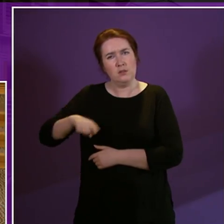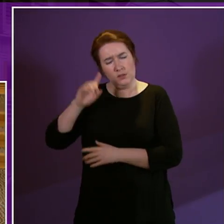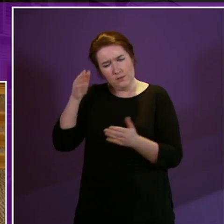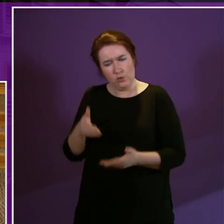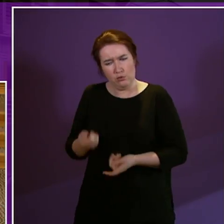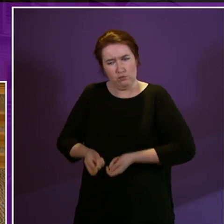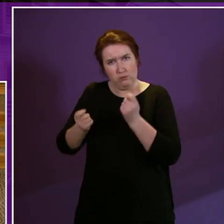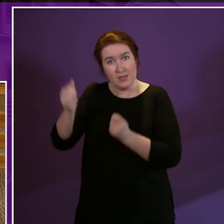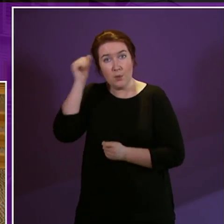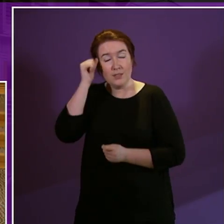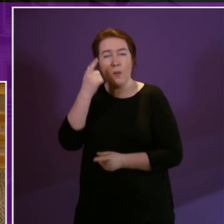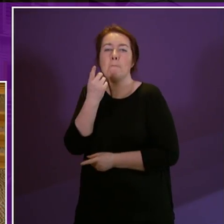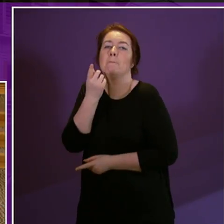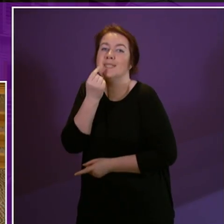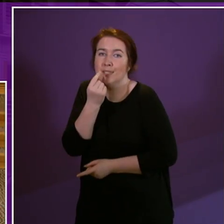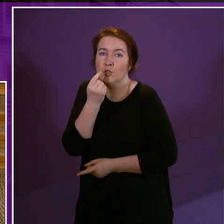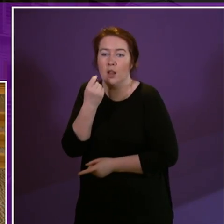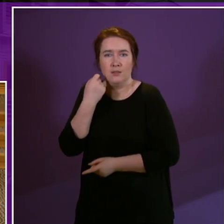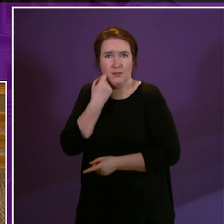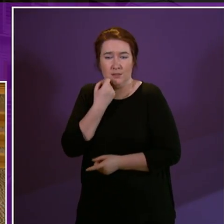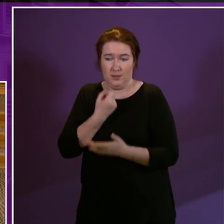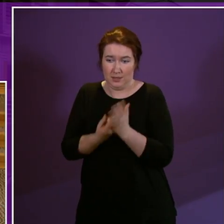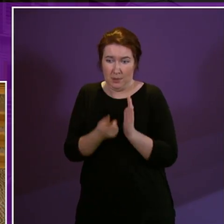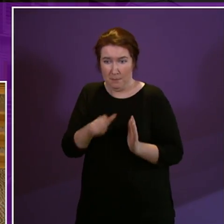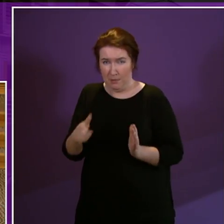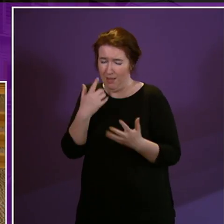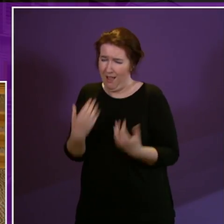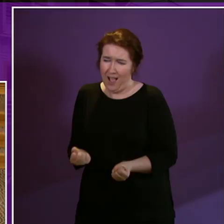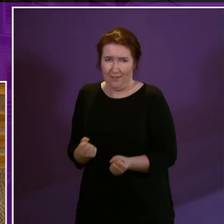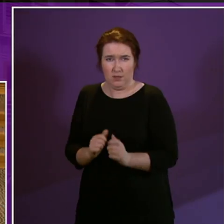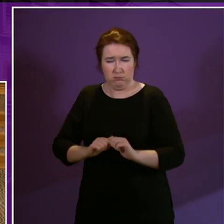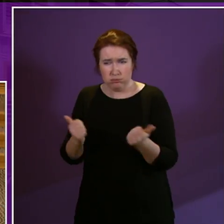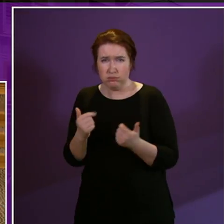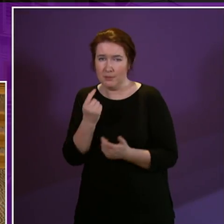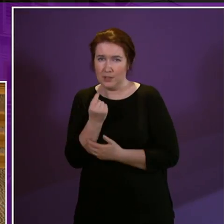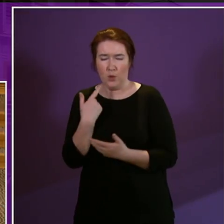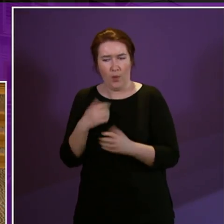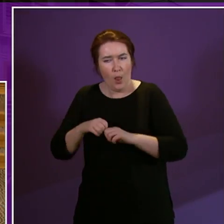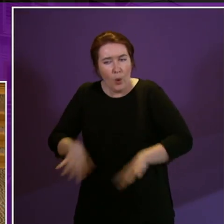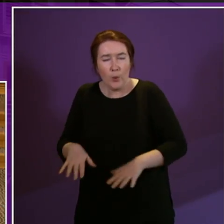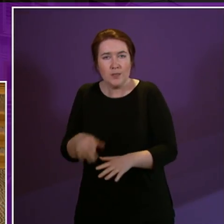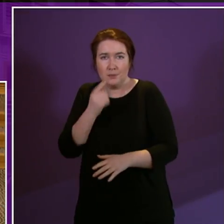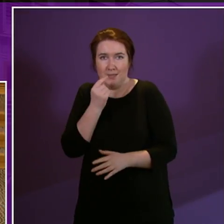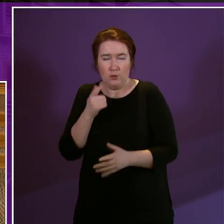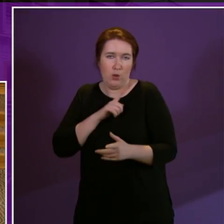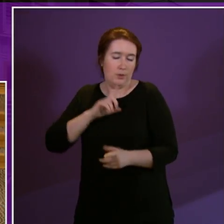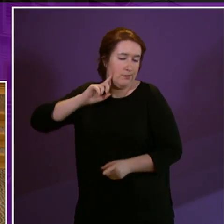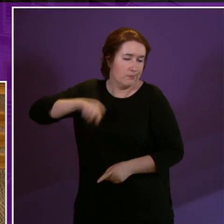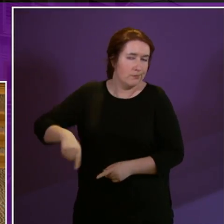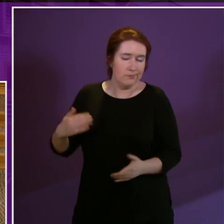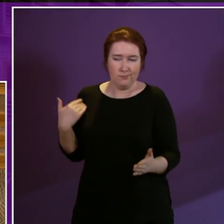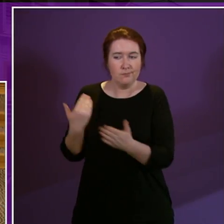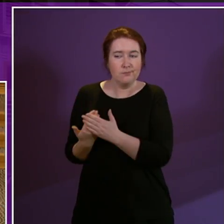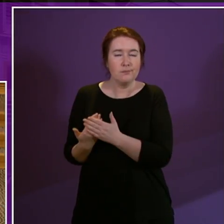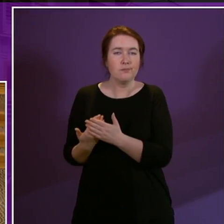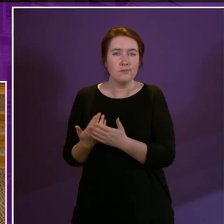awareness about the potential that disabled people have and the fact that we are losing that when we ignore them as we